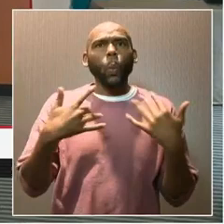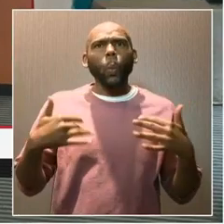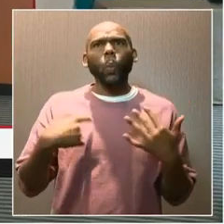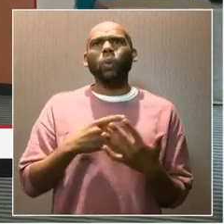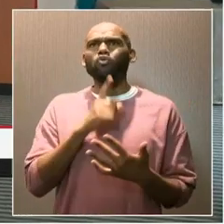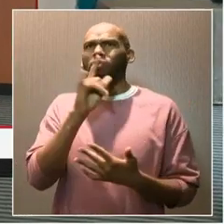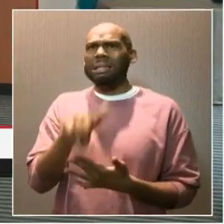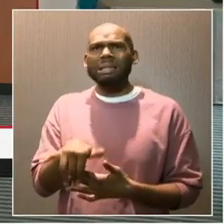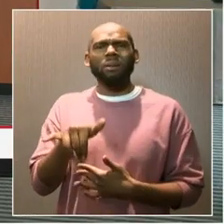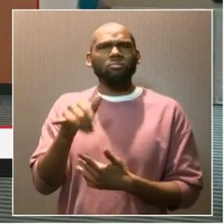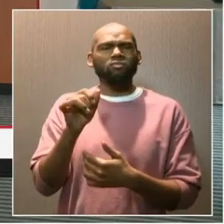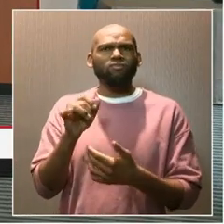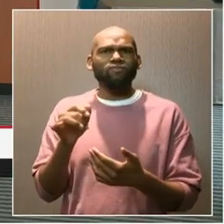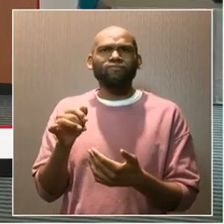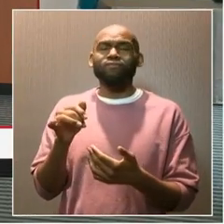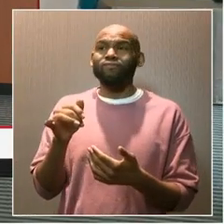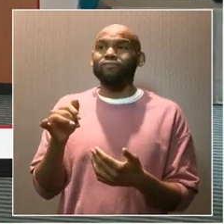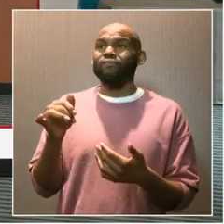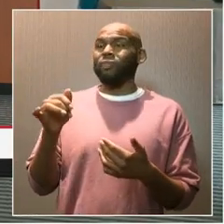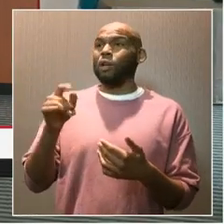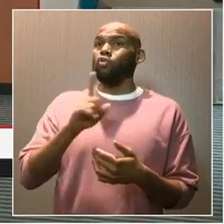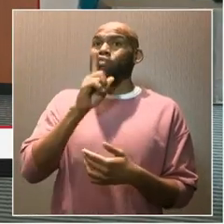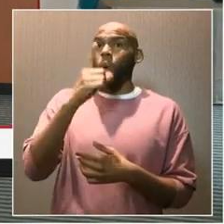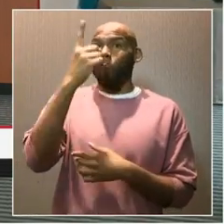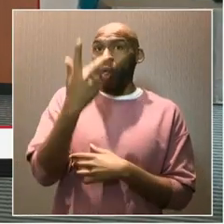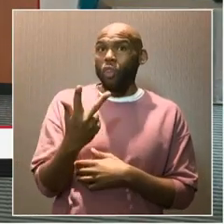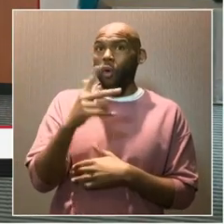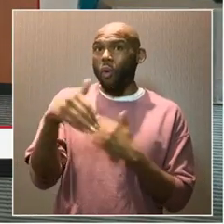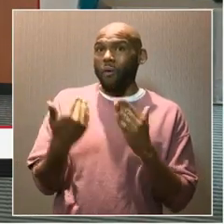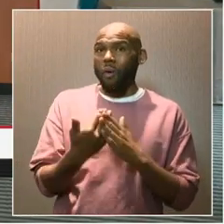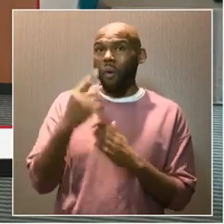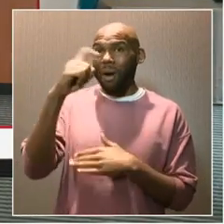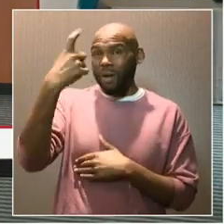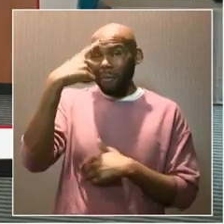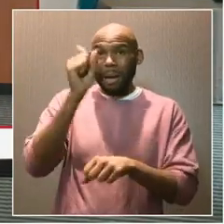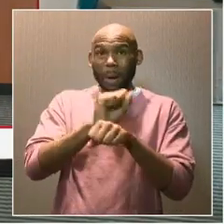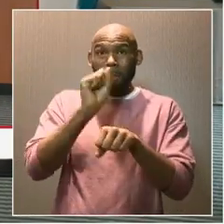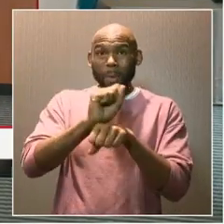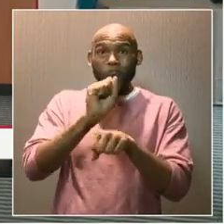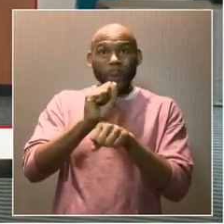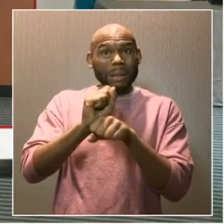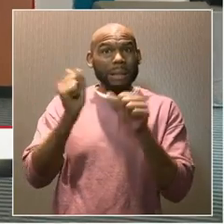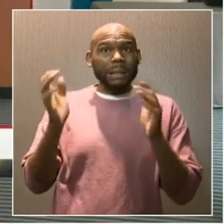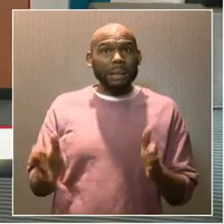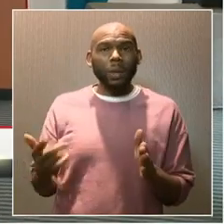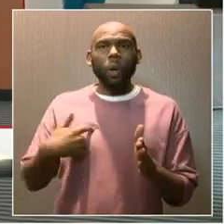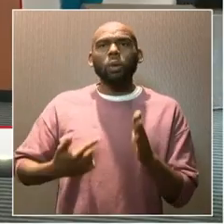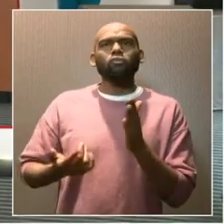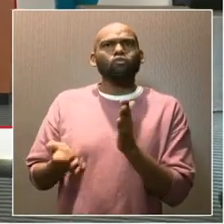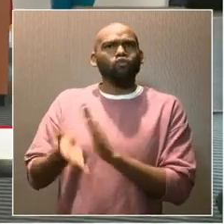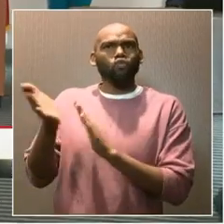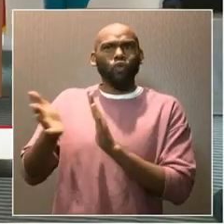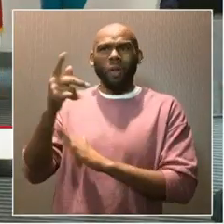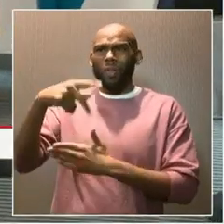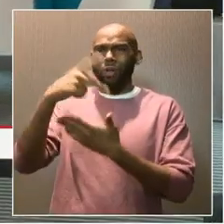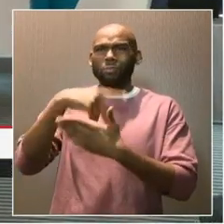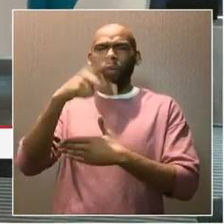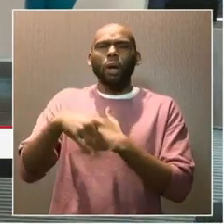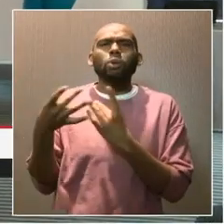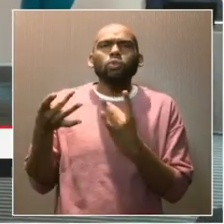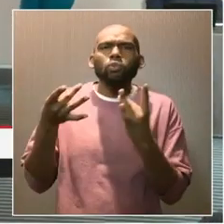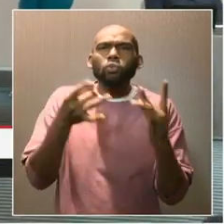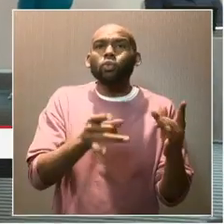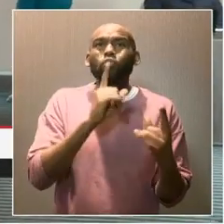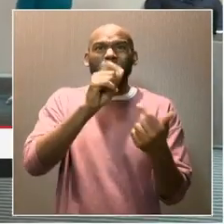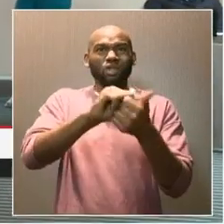up a third of all government employees and run a program flawlessly that